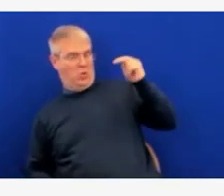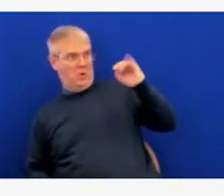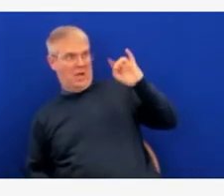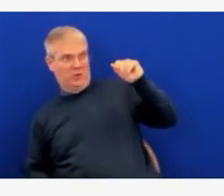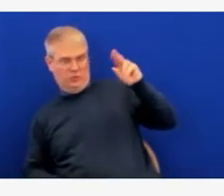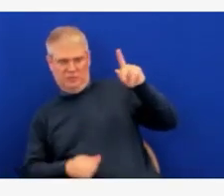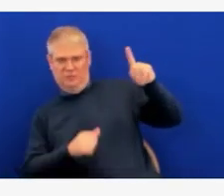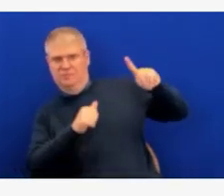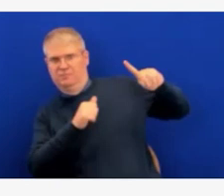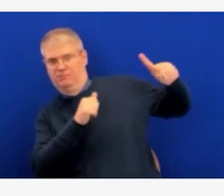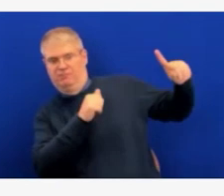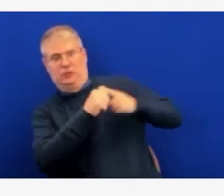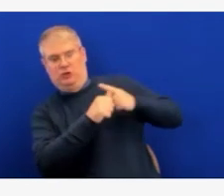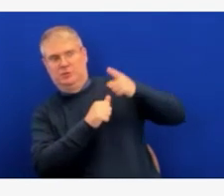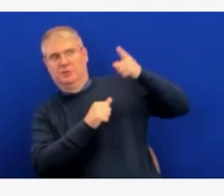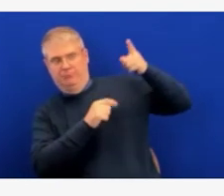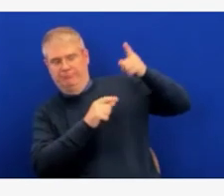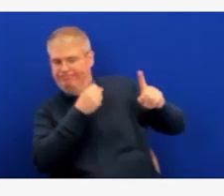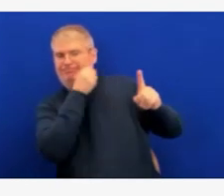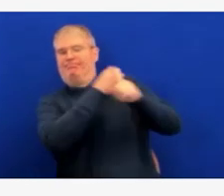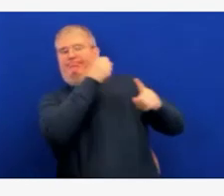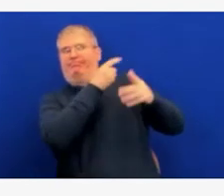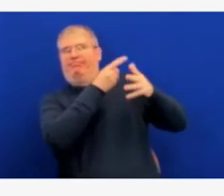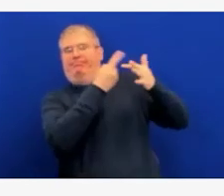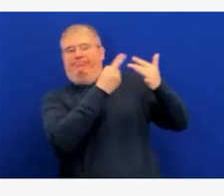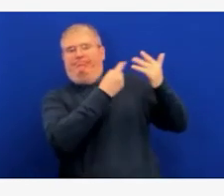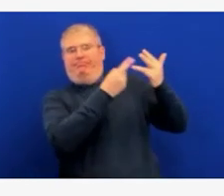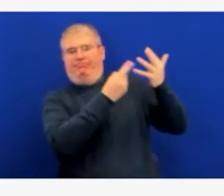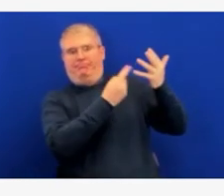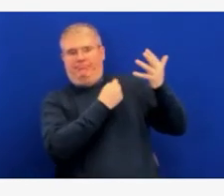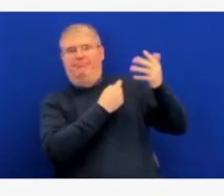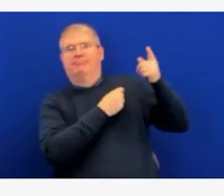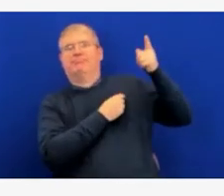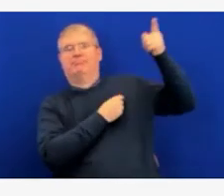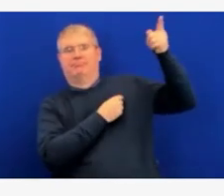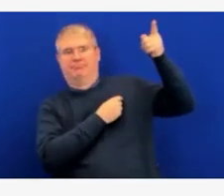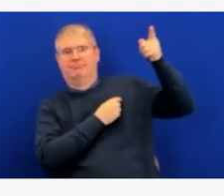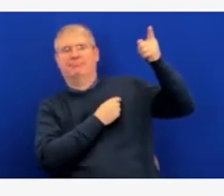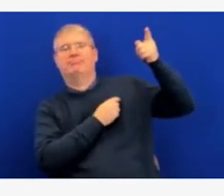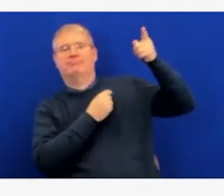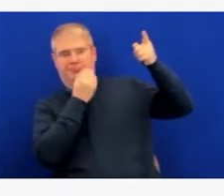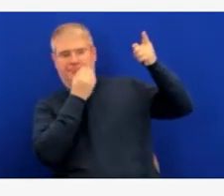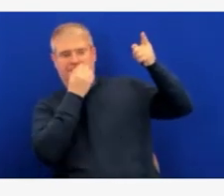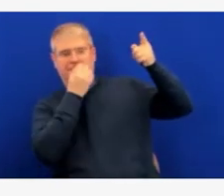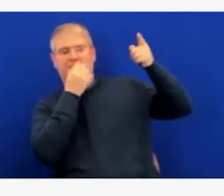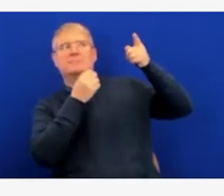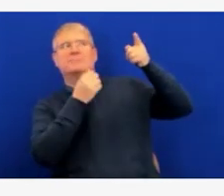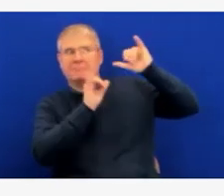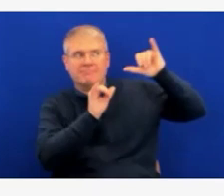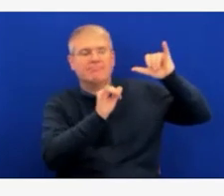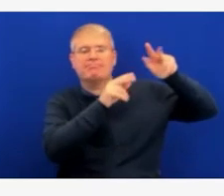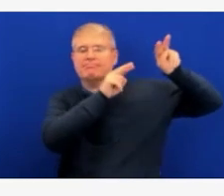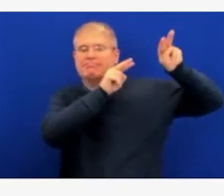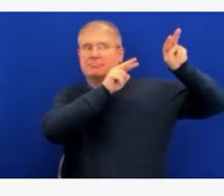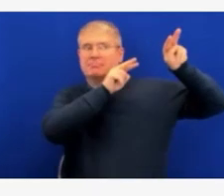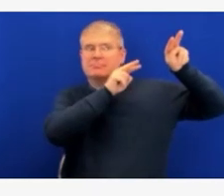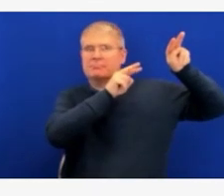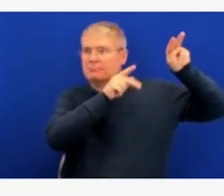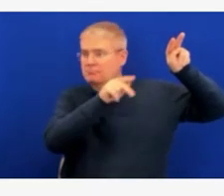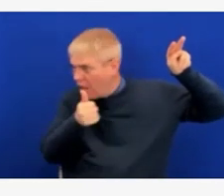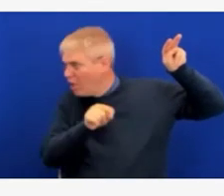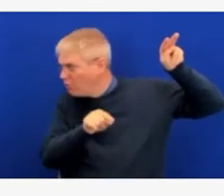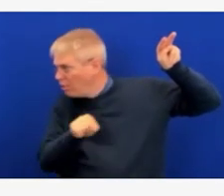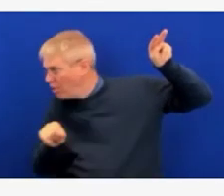I think here we'll probably look at multiple hospitals to be letting us know what their status is and where they are in the process of